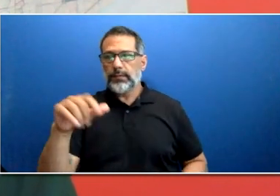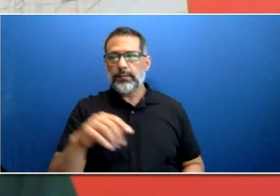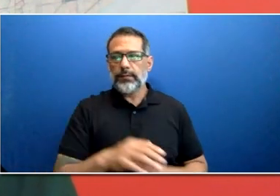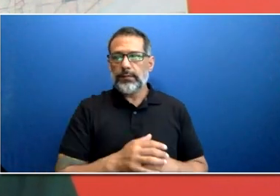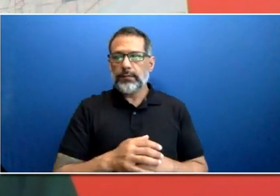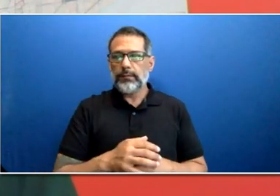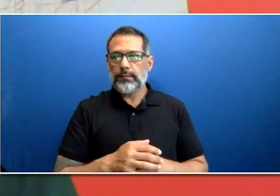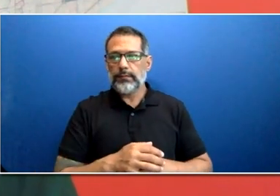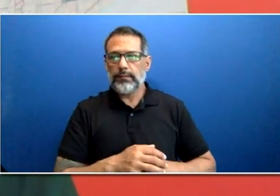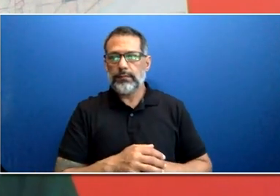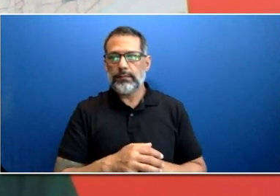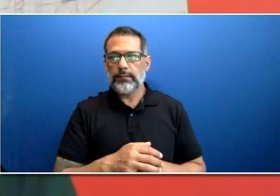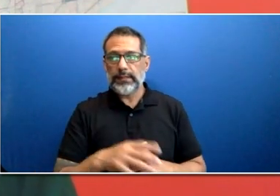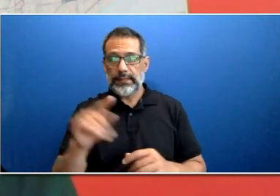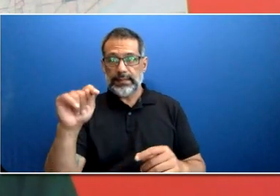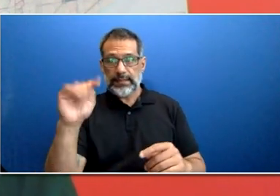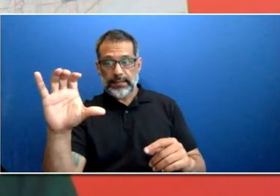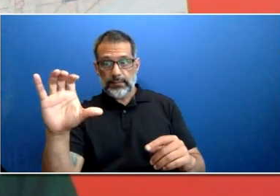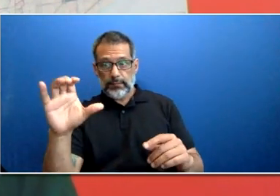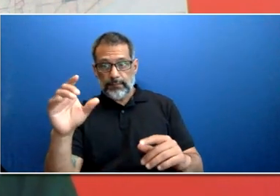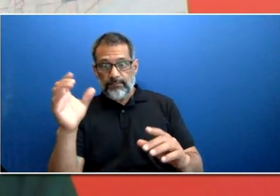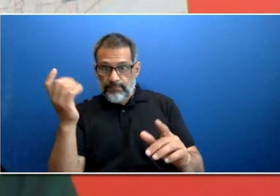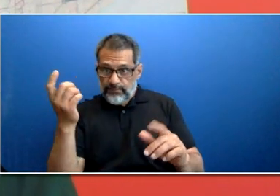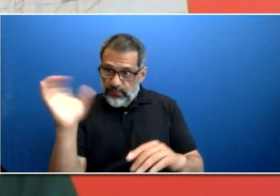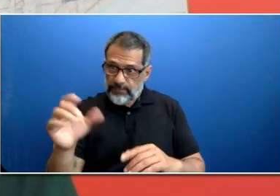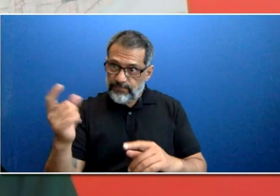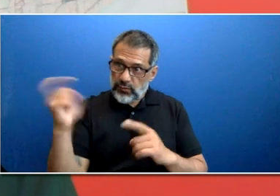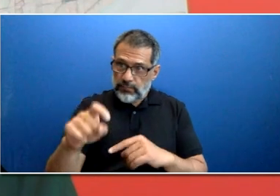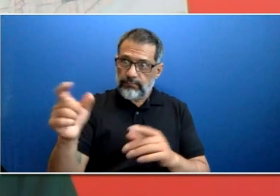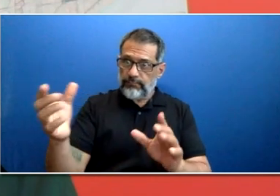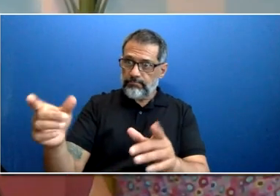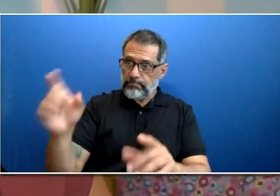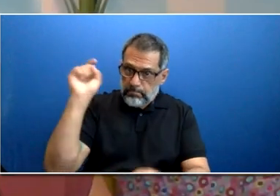it is available? Marika, can I give you that one?